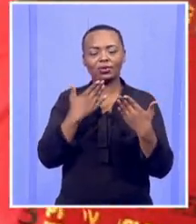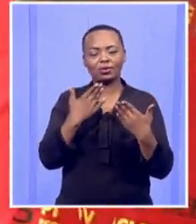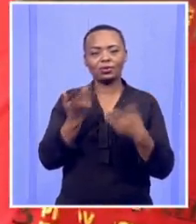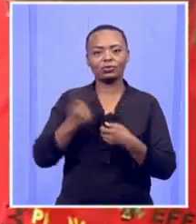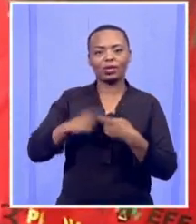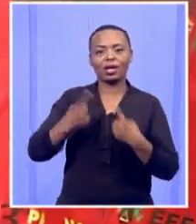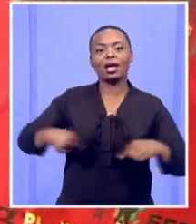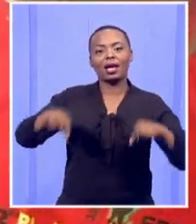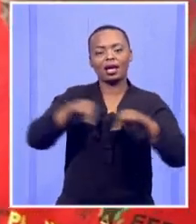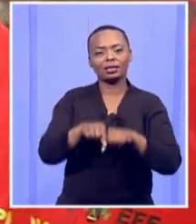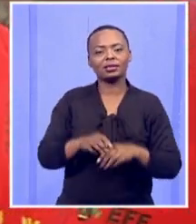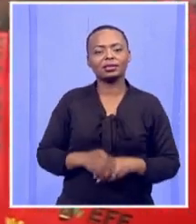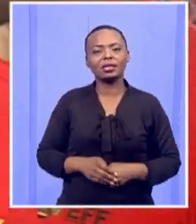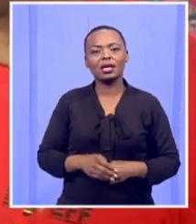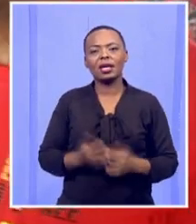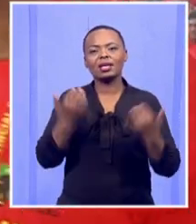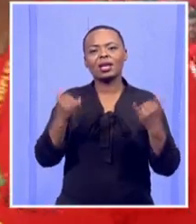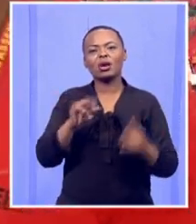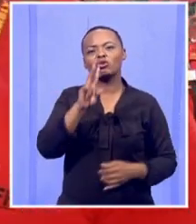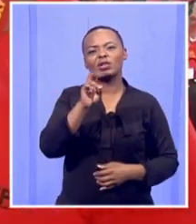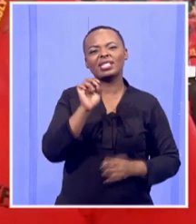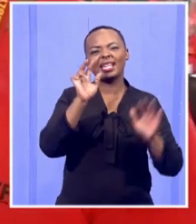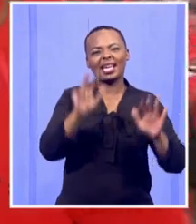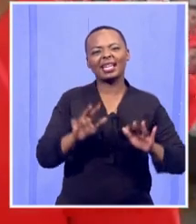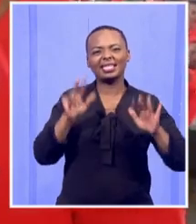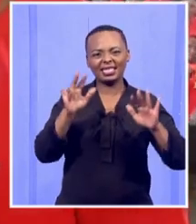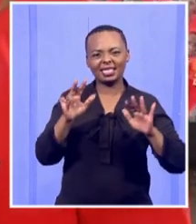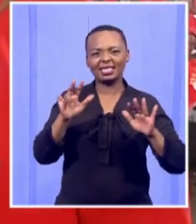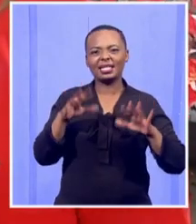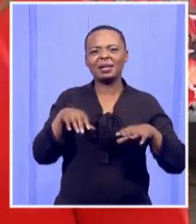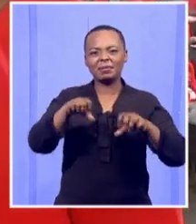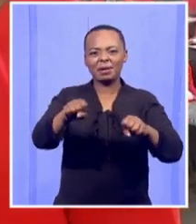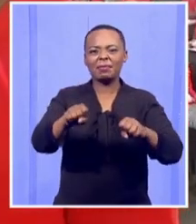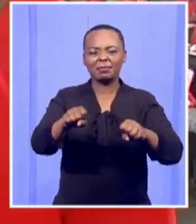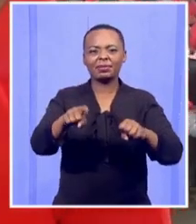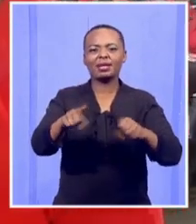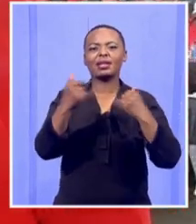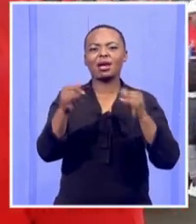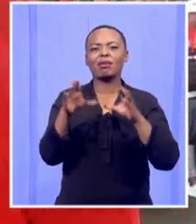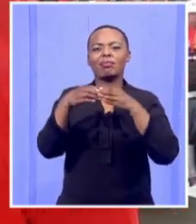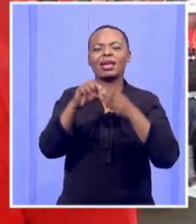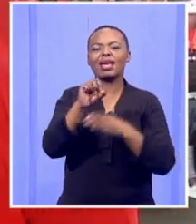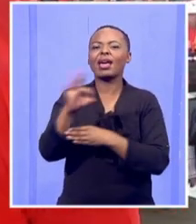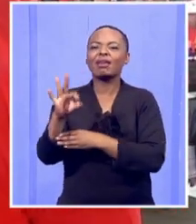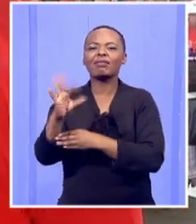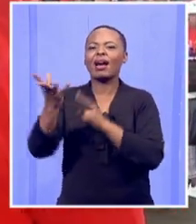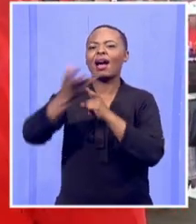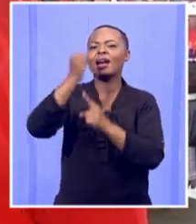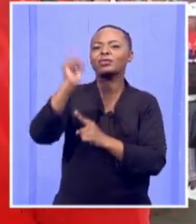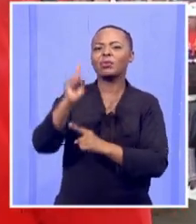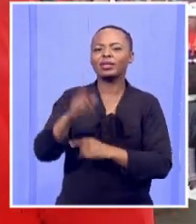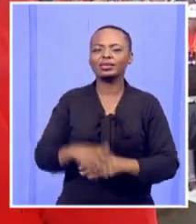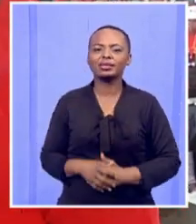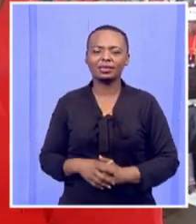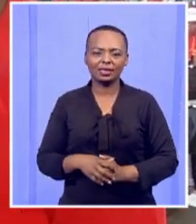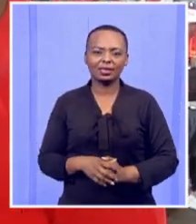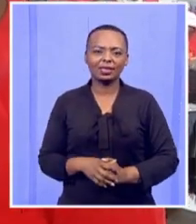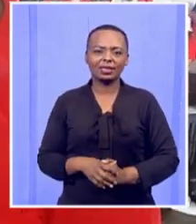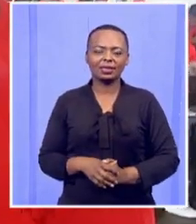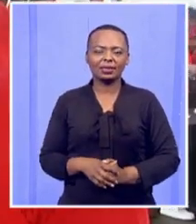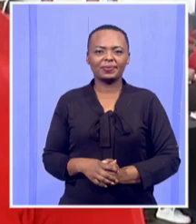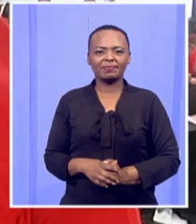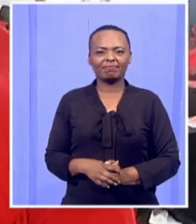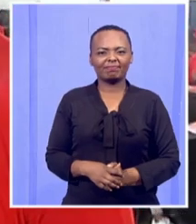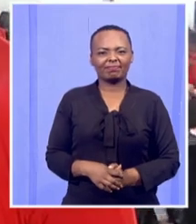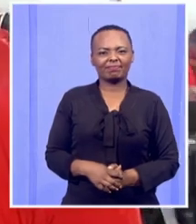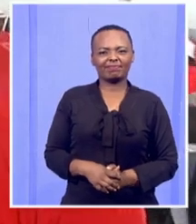Since your tenure in 2018, what is it that their party has been able to achieve up to so far? As